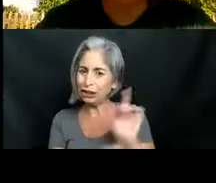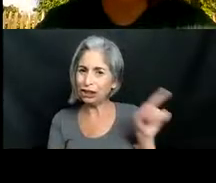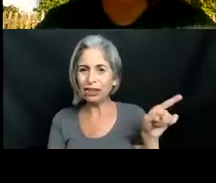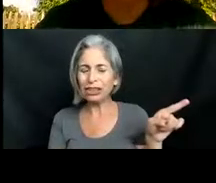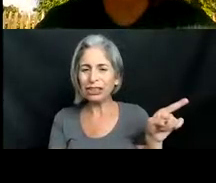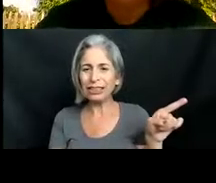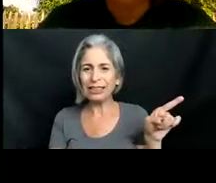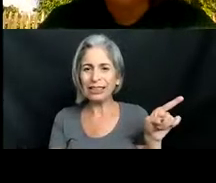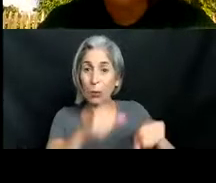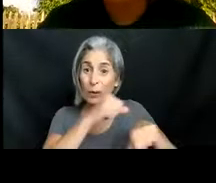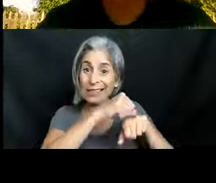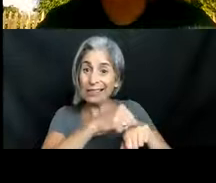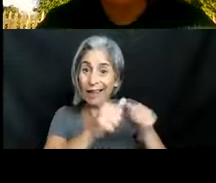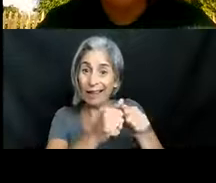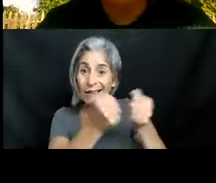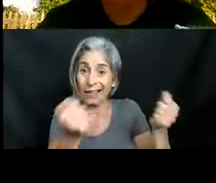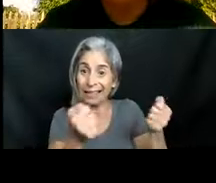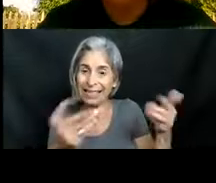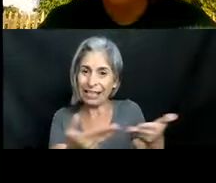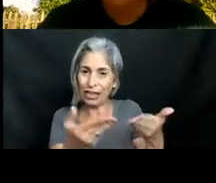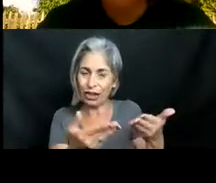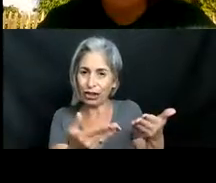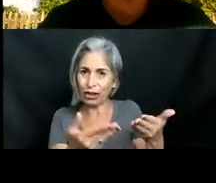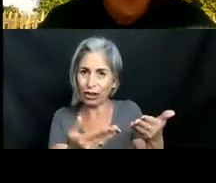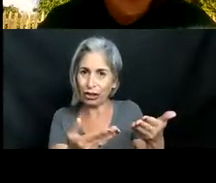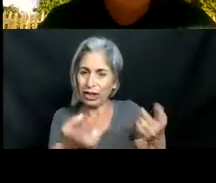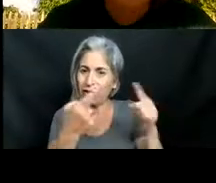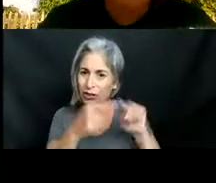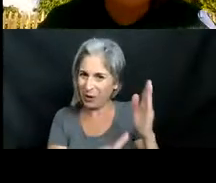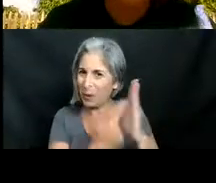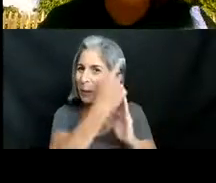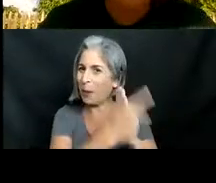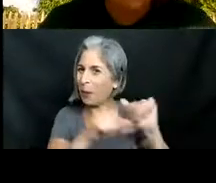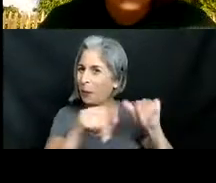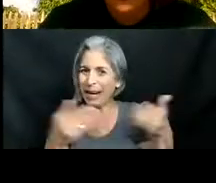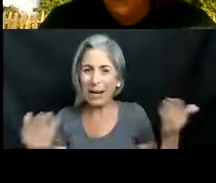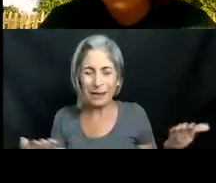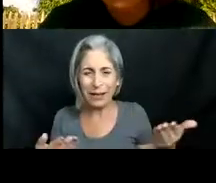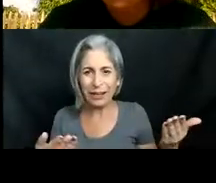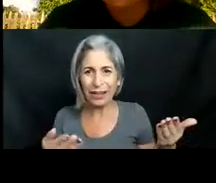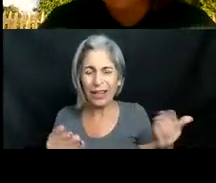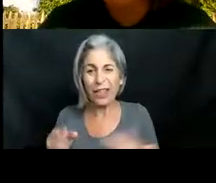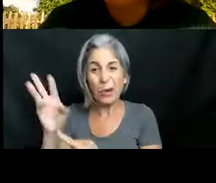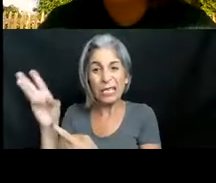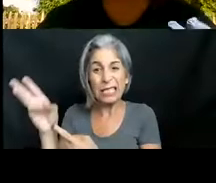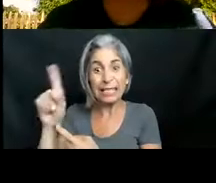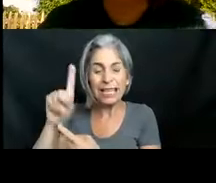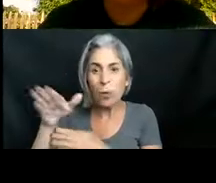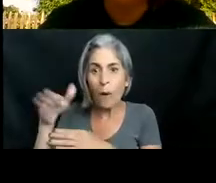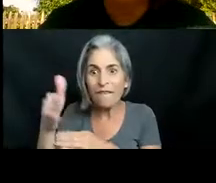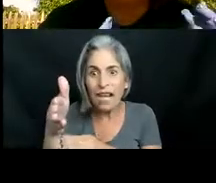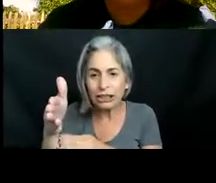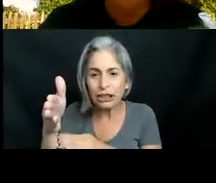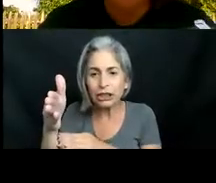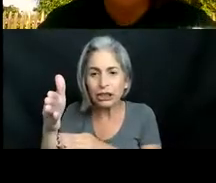we dissected here ourselves during a dissection program and there were 61 fish i believe they were in